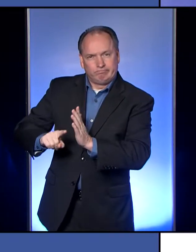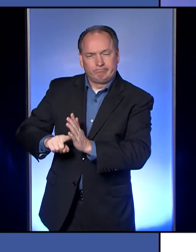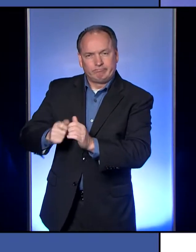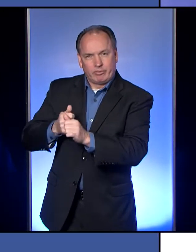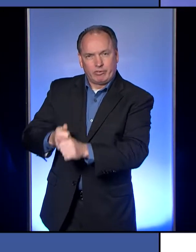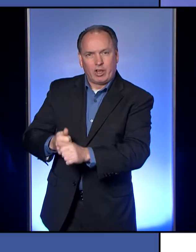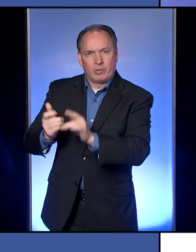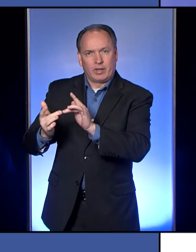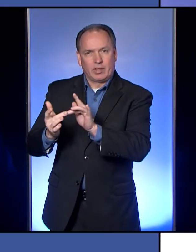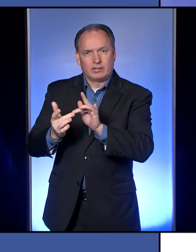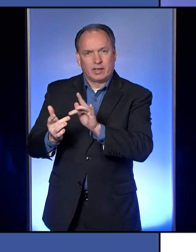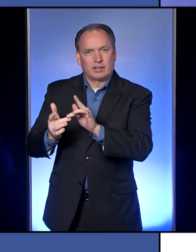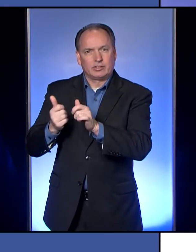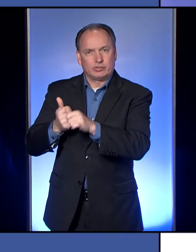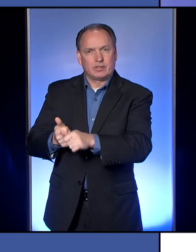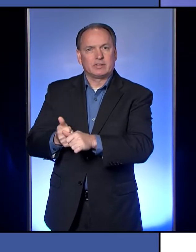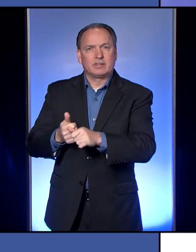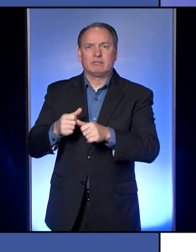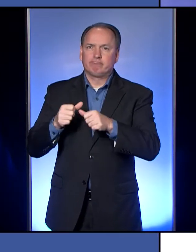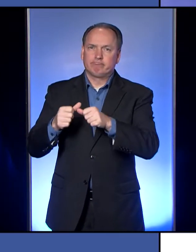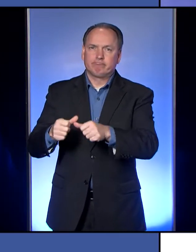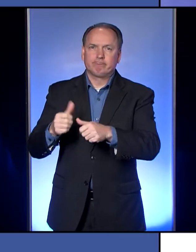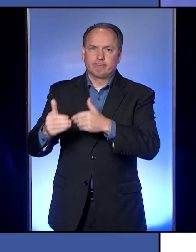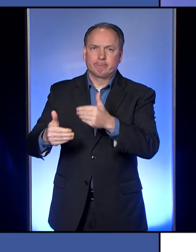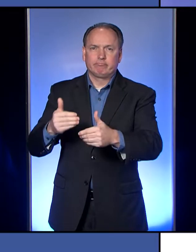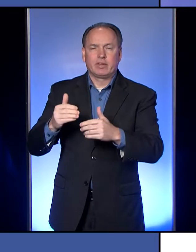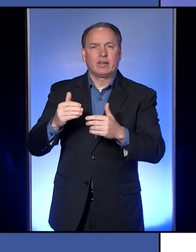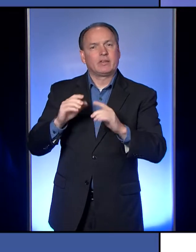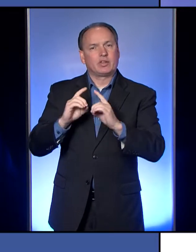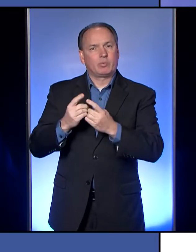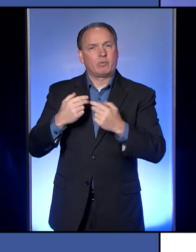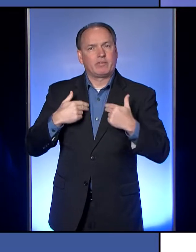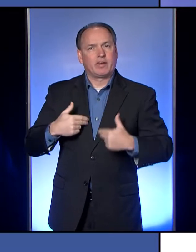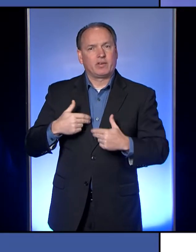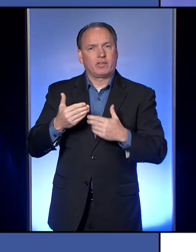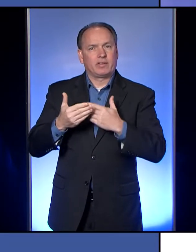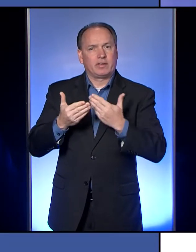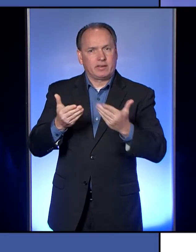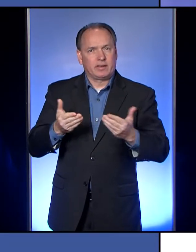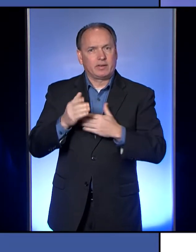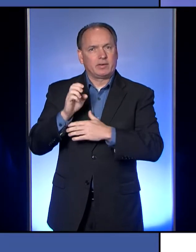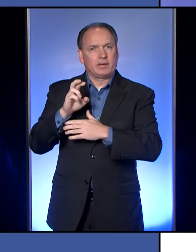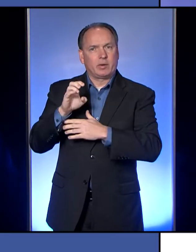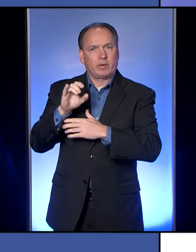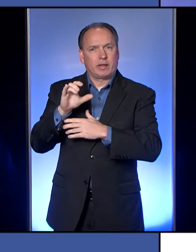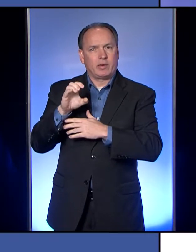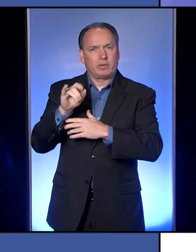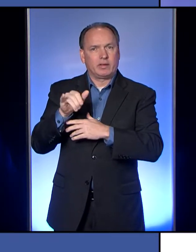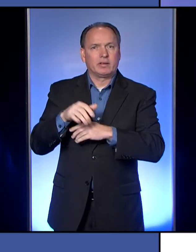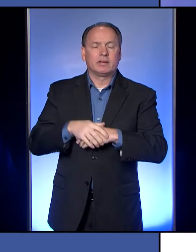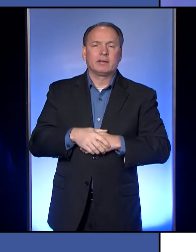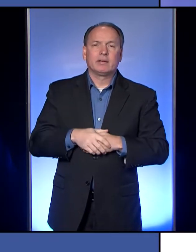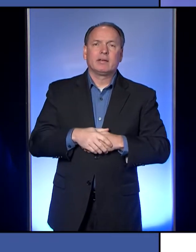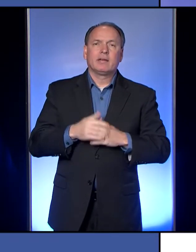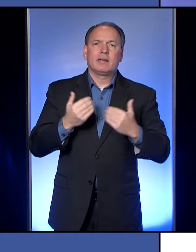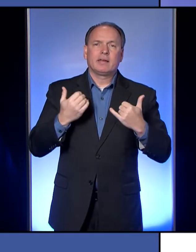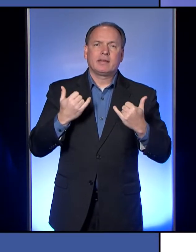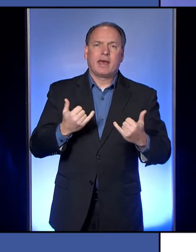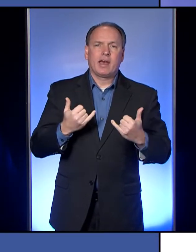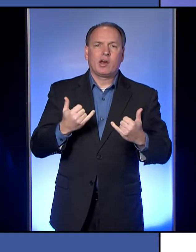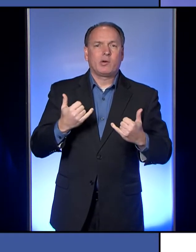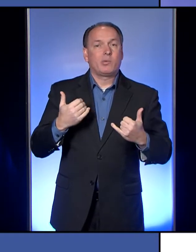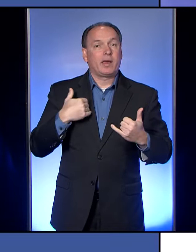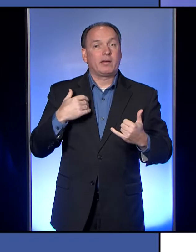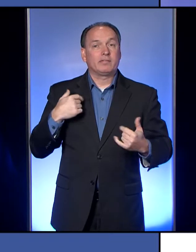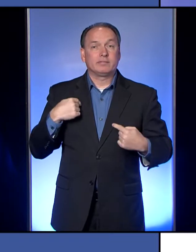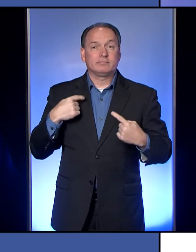Contact tracing, as always, continues by Erie County Department of Health. We now have 29 recovered